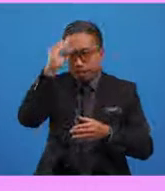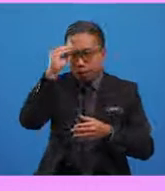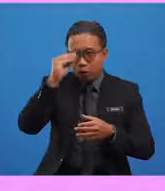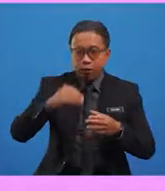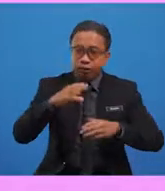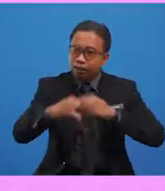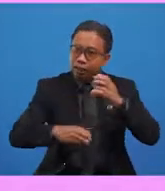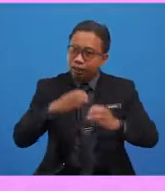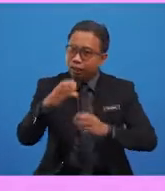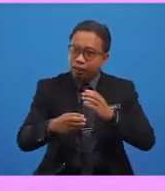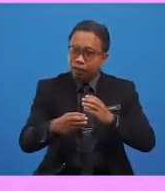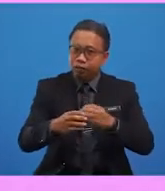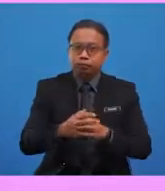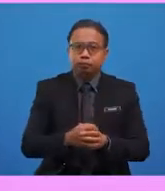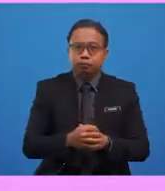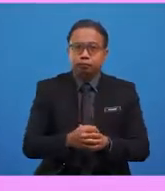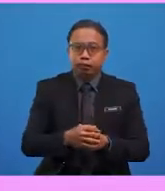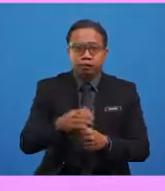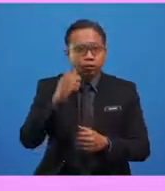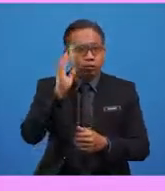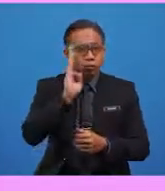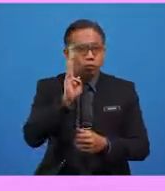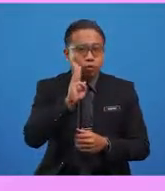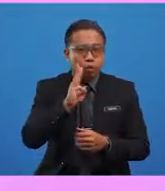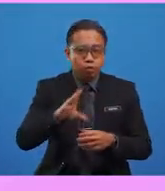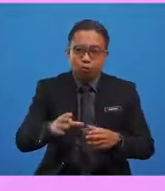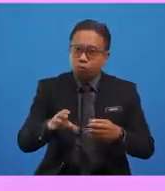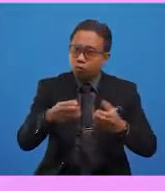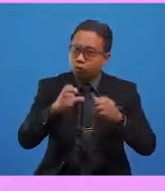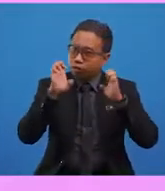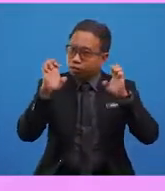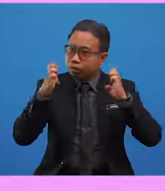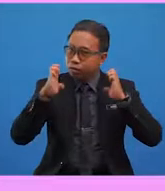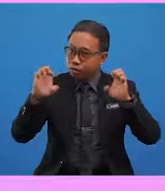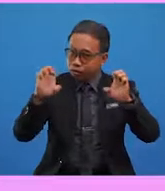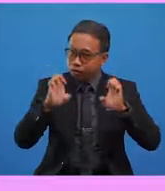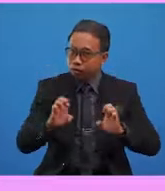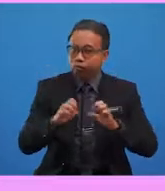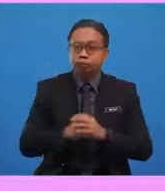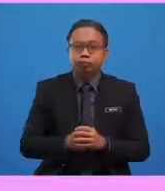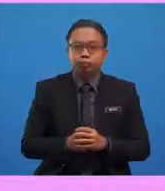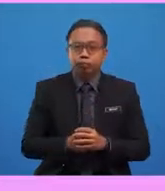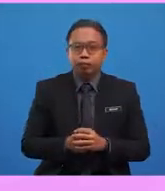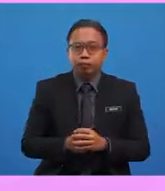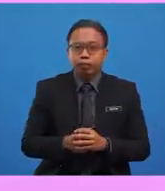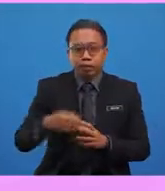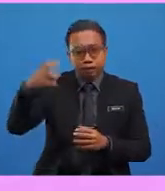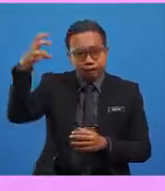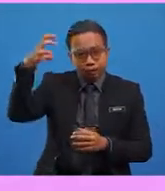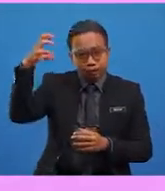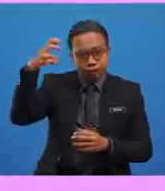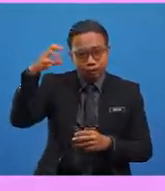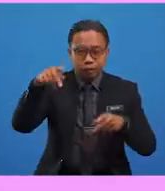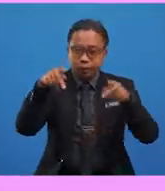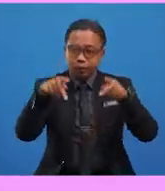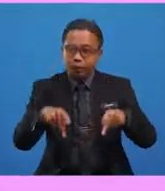And some old ladies doing tai chi together. Well, boys and girls, the word sun, people,